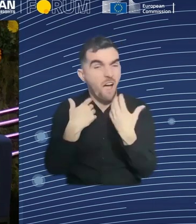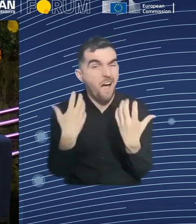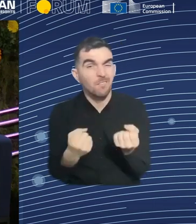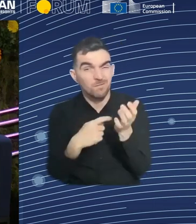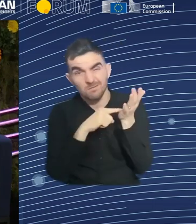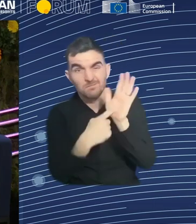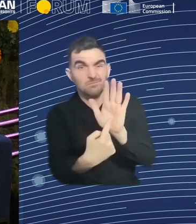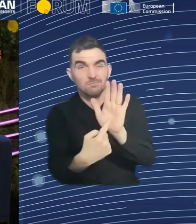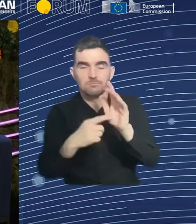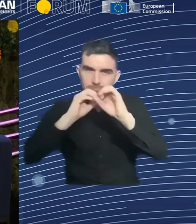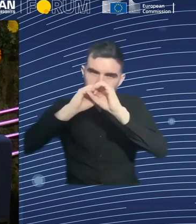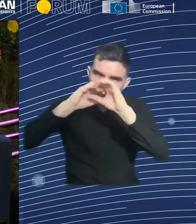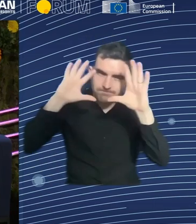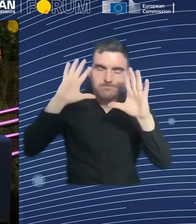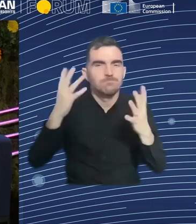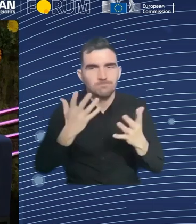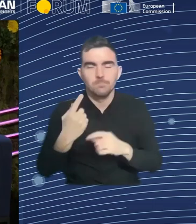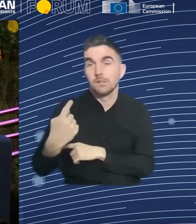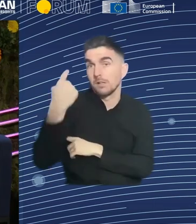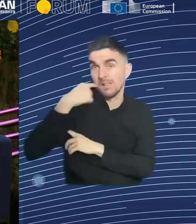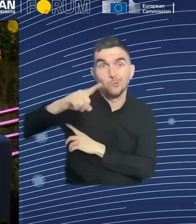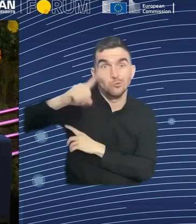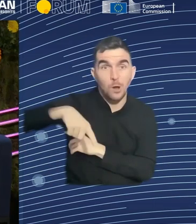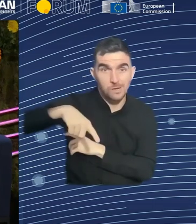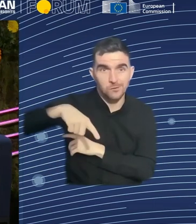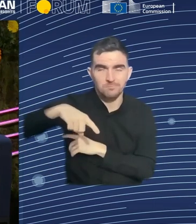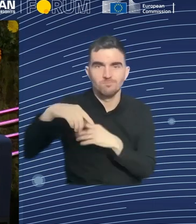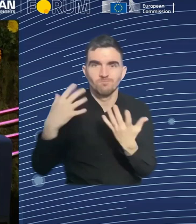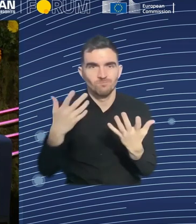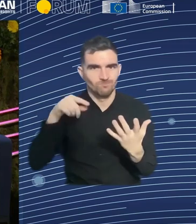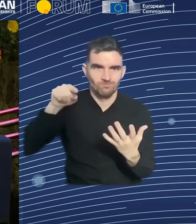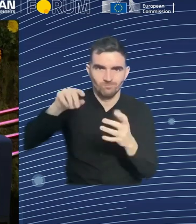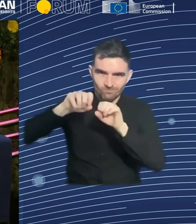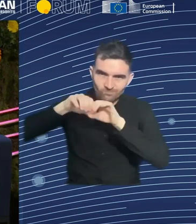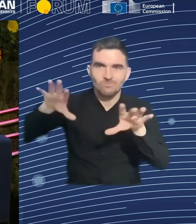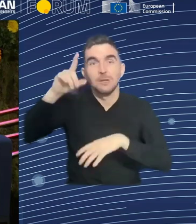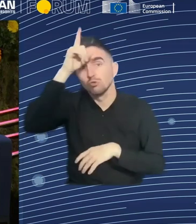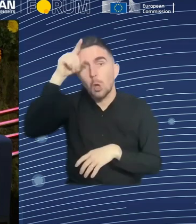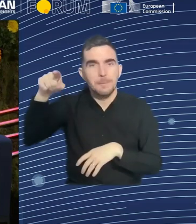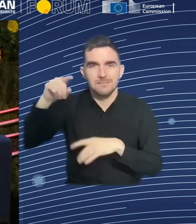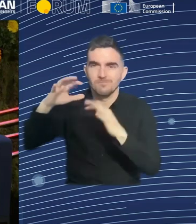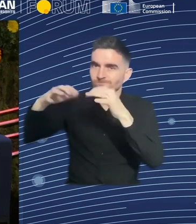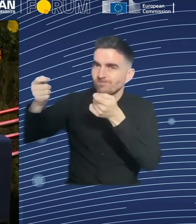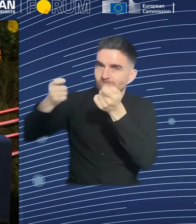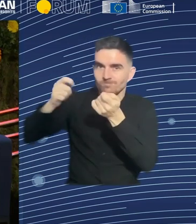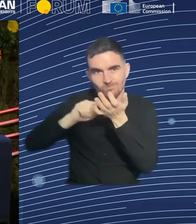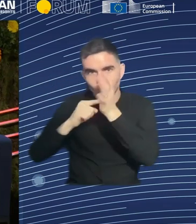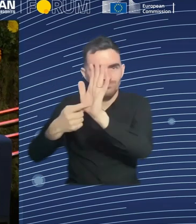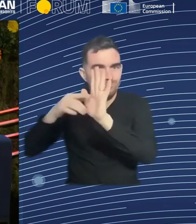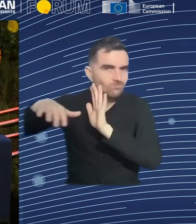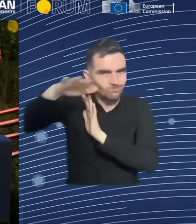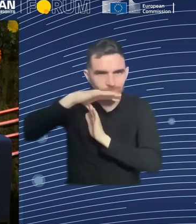on the federal level in Germany. And we are the hosts of the federal employment agency.